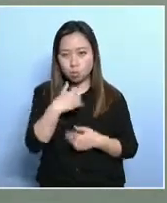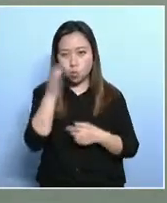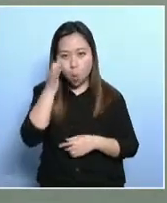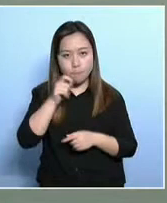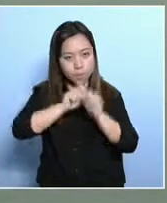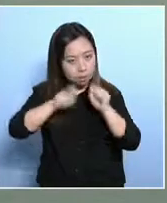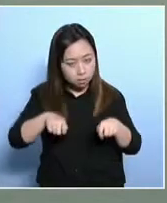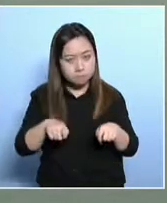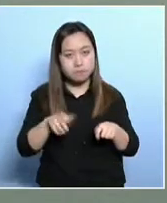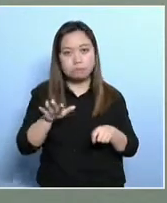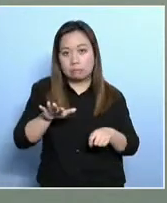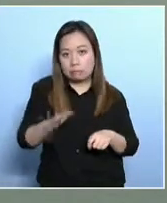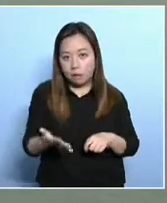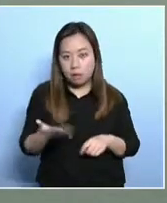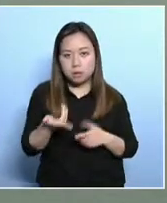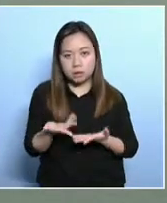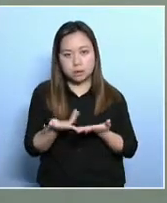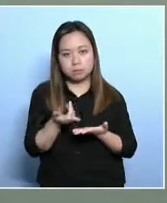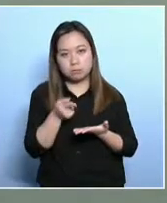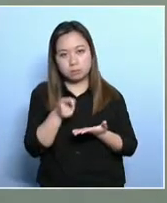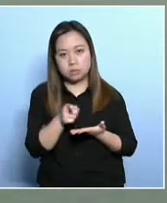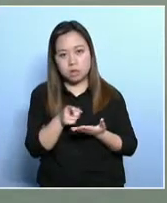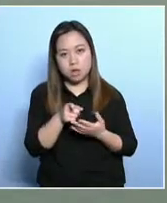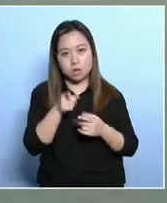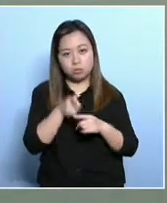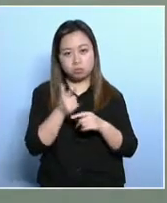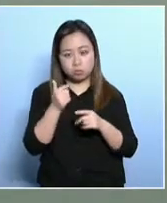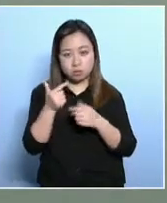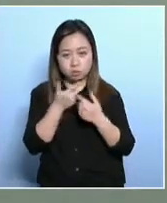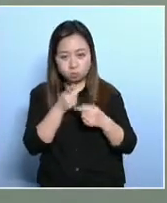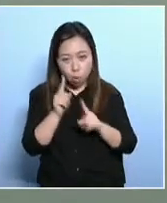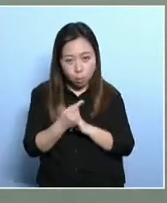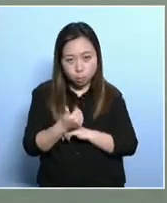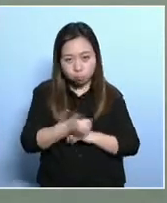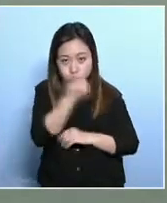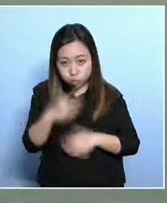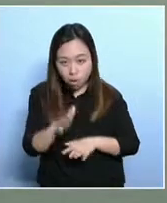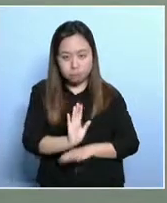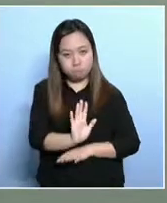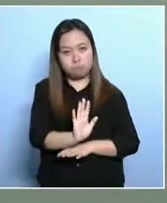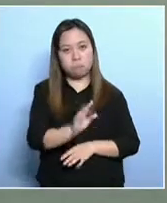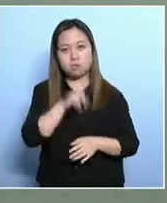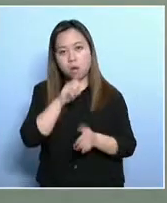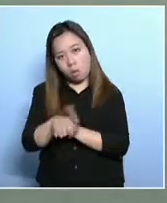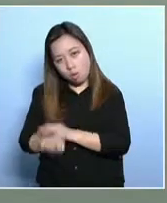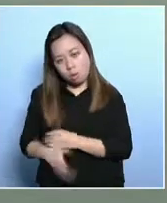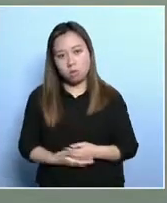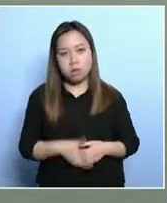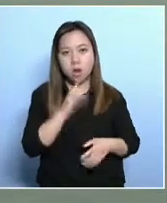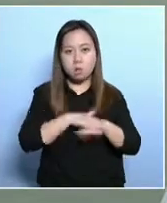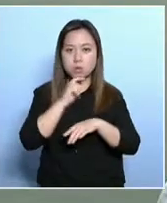that sets up an objective standard. But this is far from adequate. Now